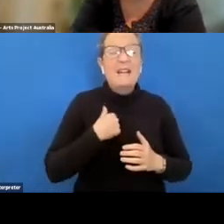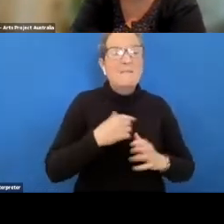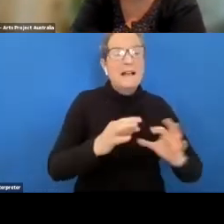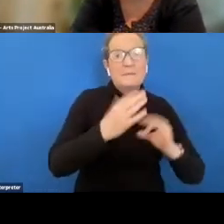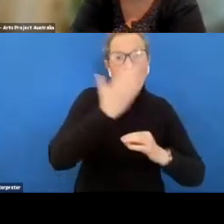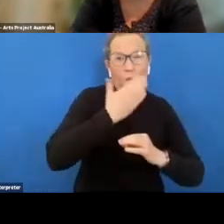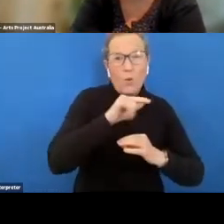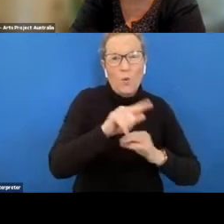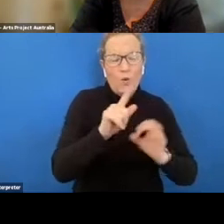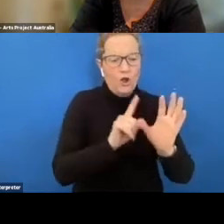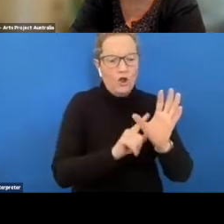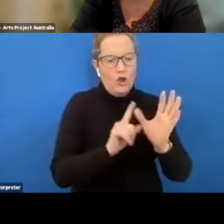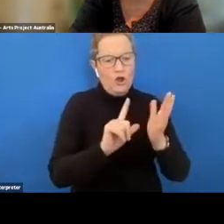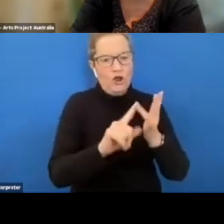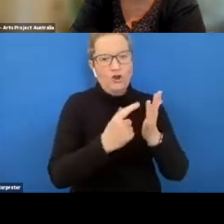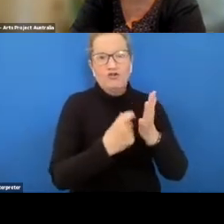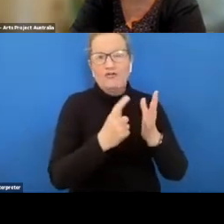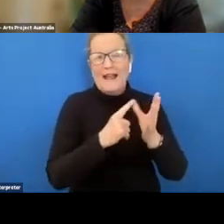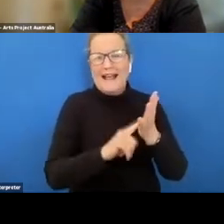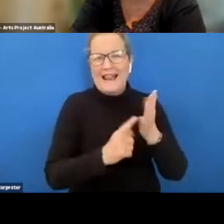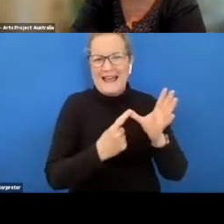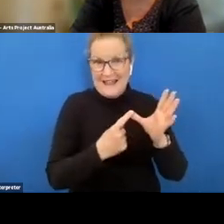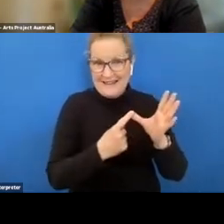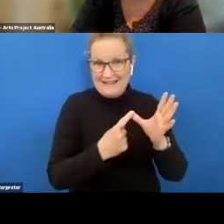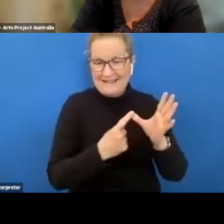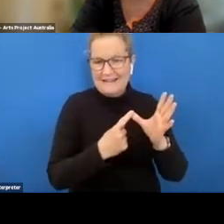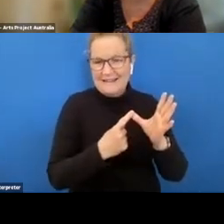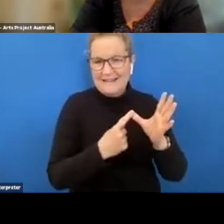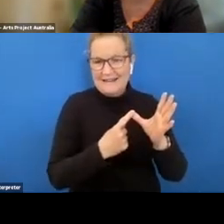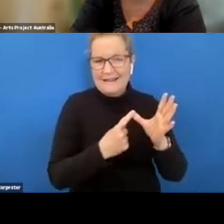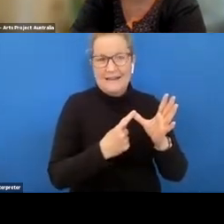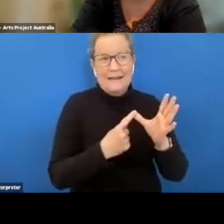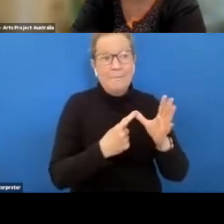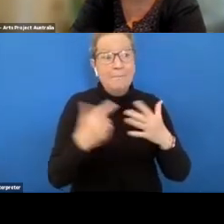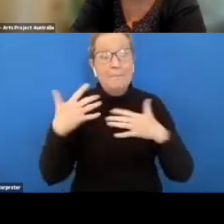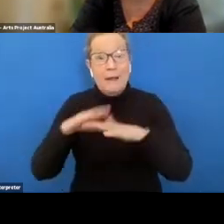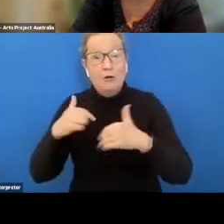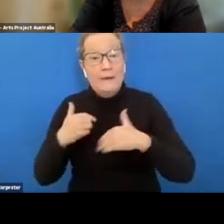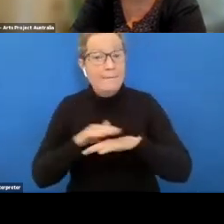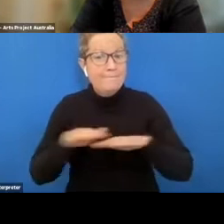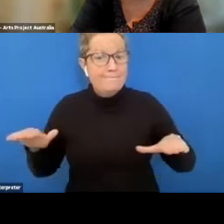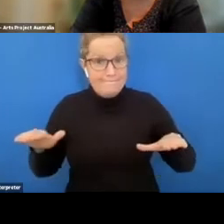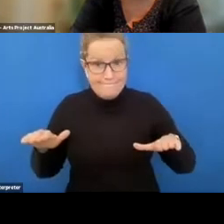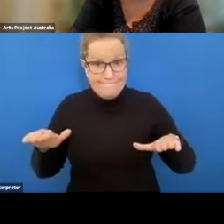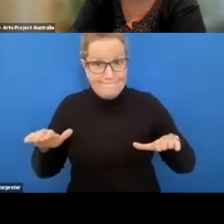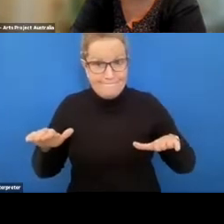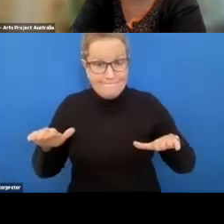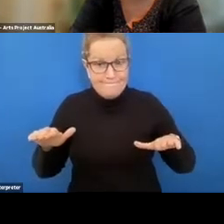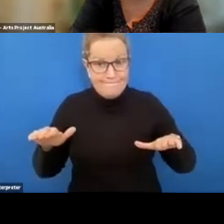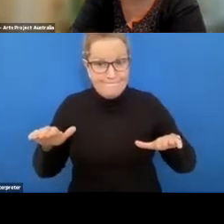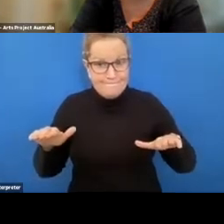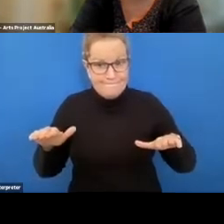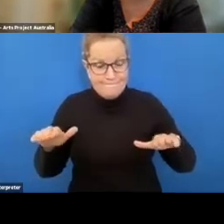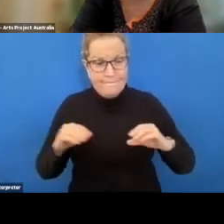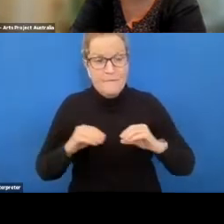was called urella um i wasn't in those days what wasn't allowed to do the mainstream and by the time you know the